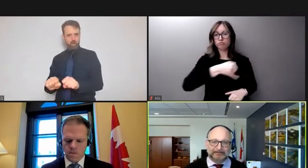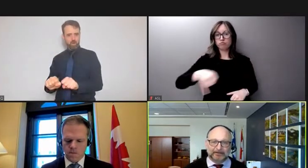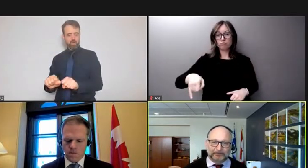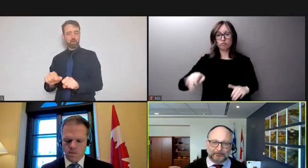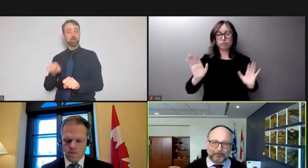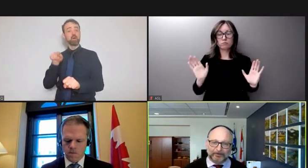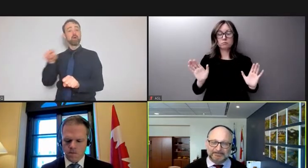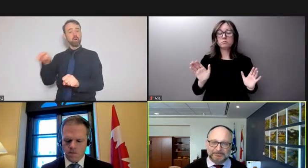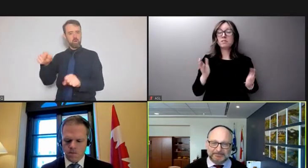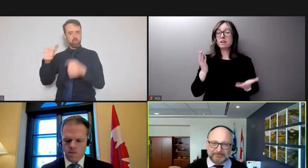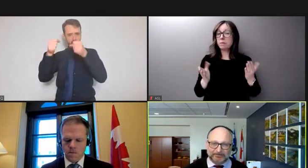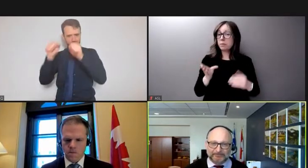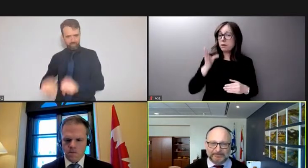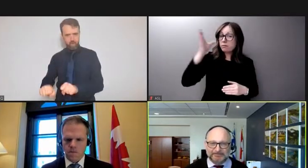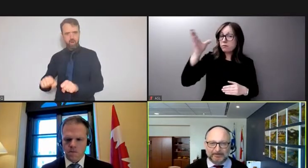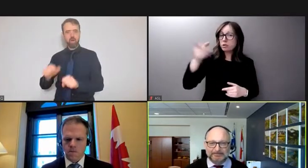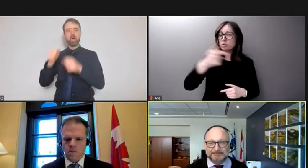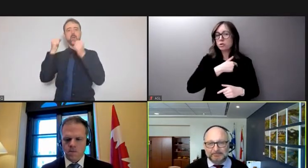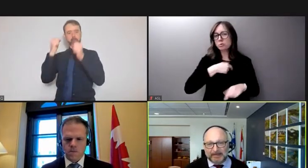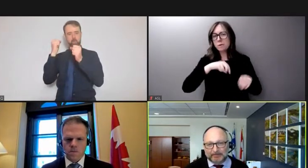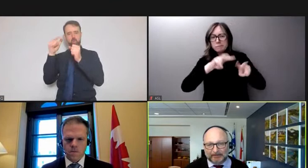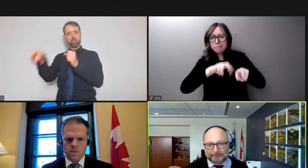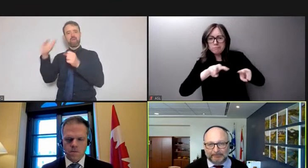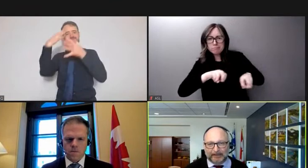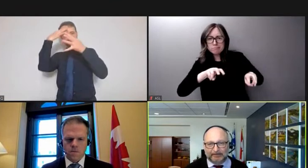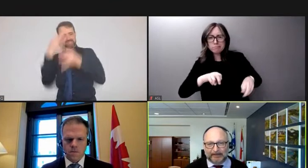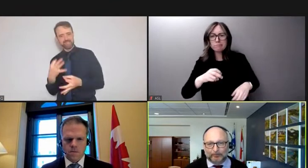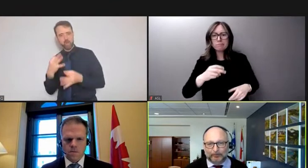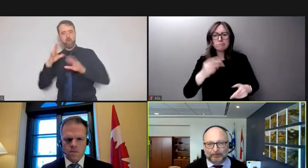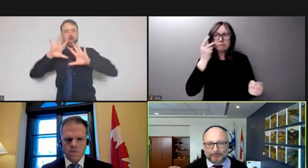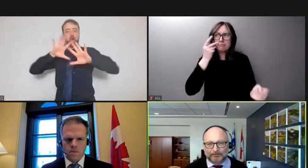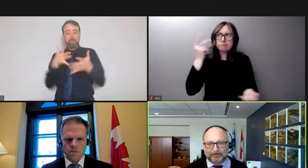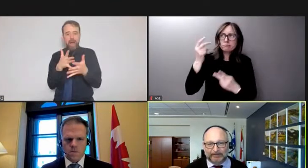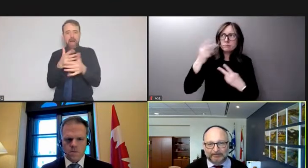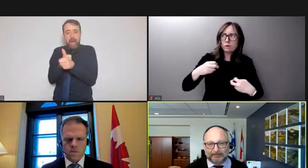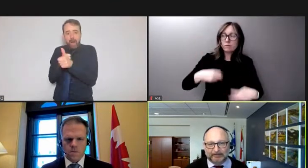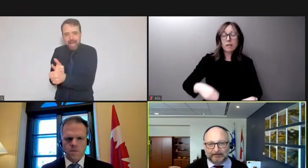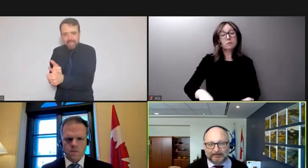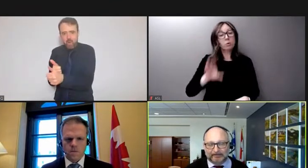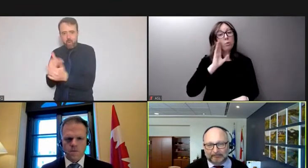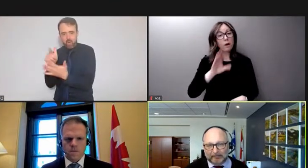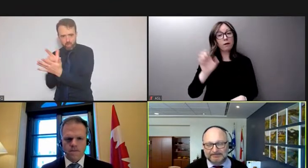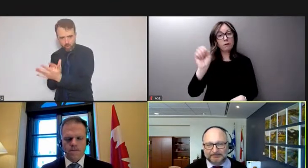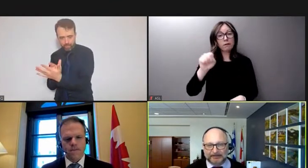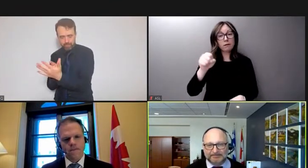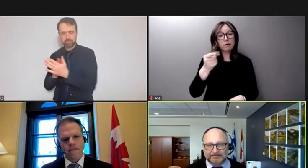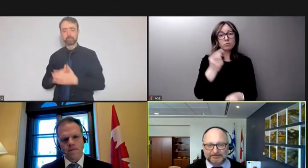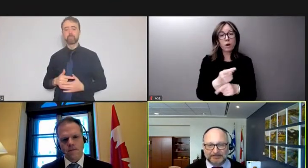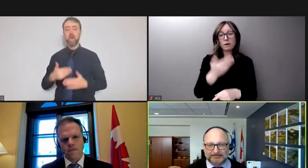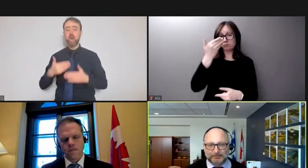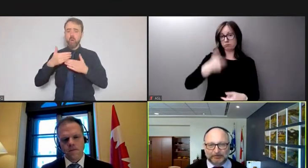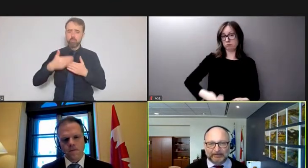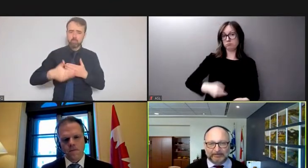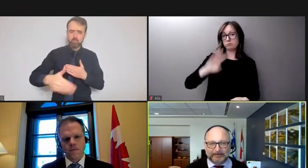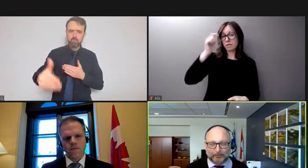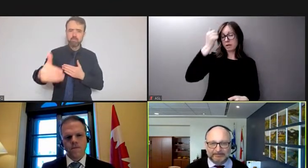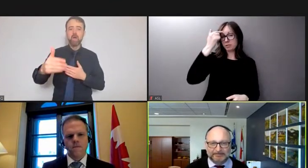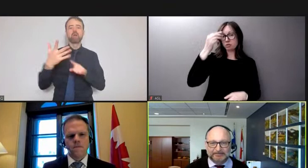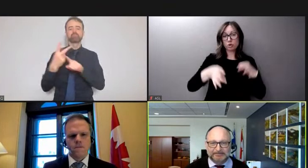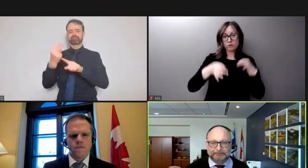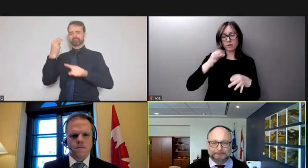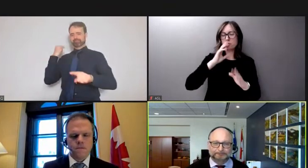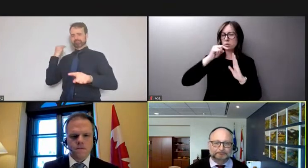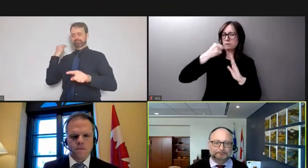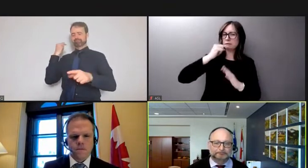look at down the road as a result of this crisis? Maybe. And we will do that. I certainly, as Minister of Justice, will look at that quite